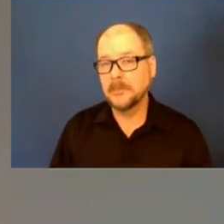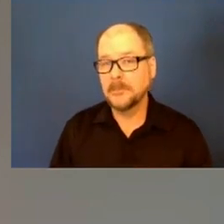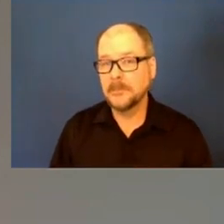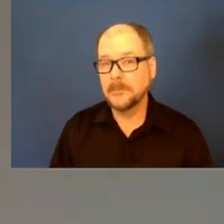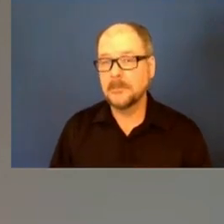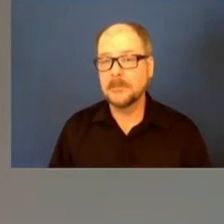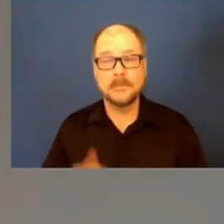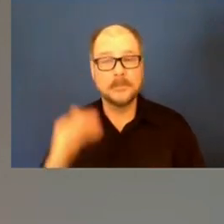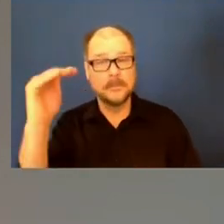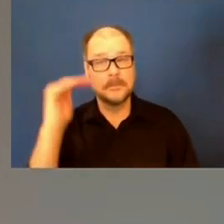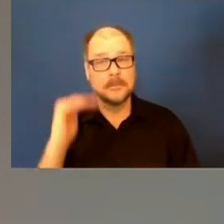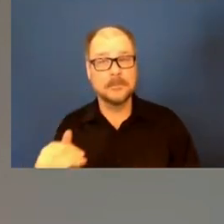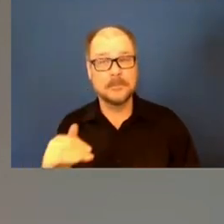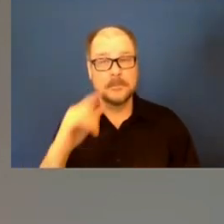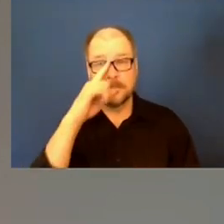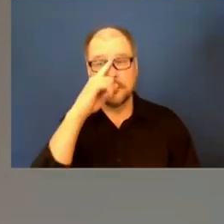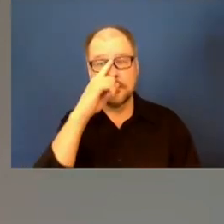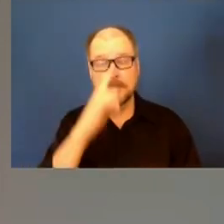Next question, please.